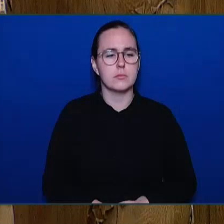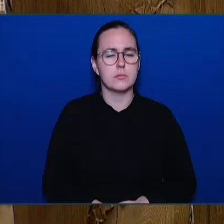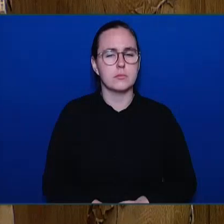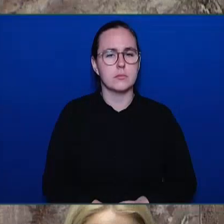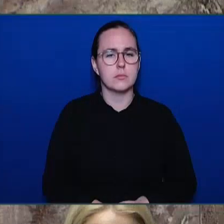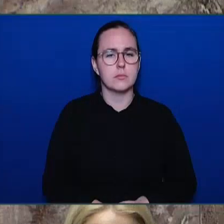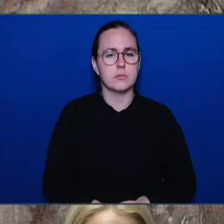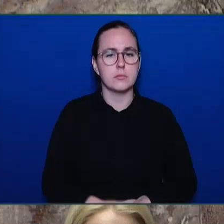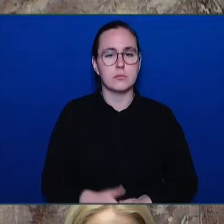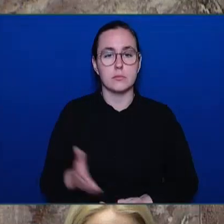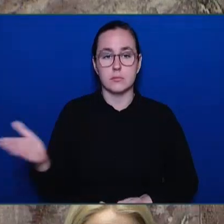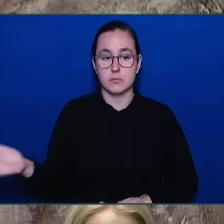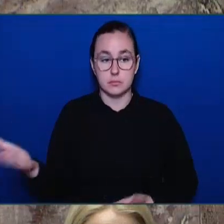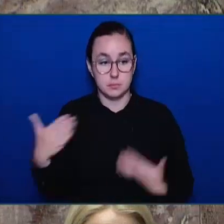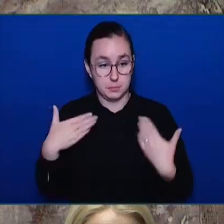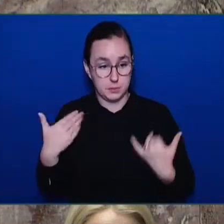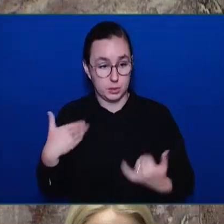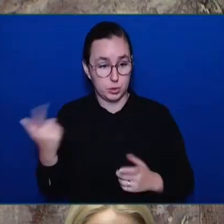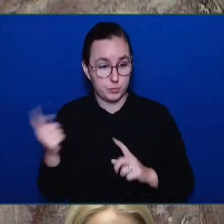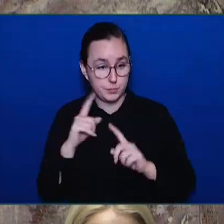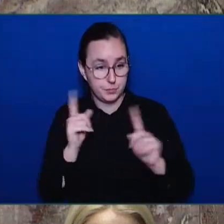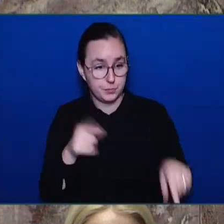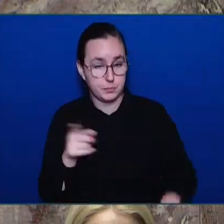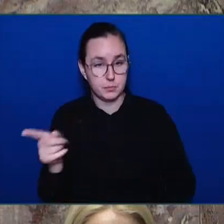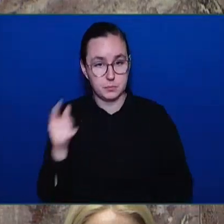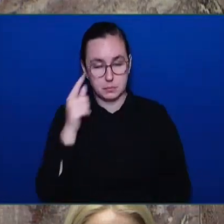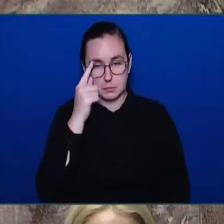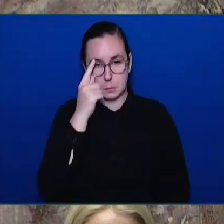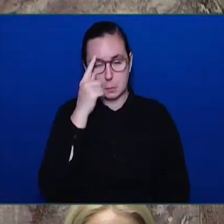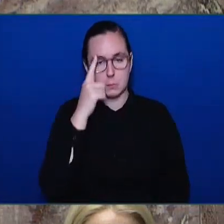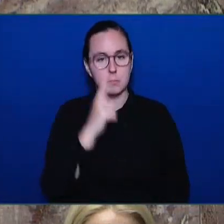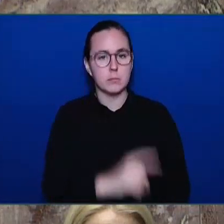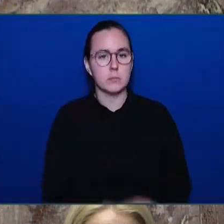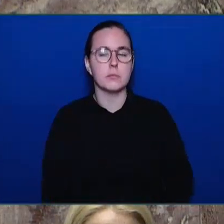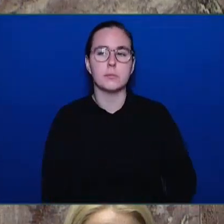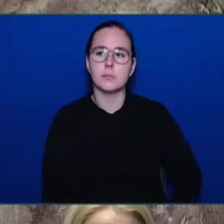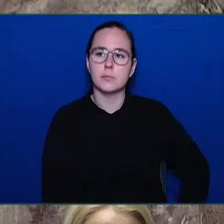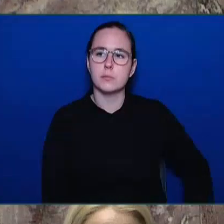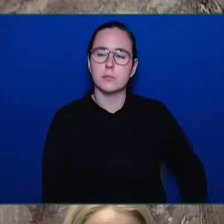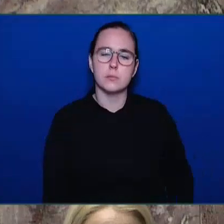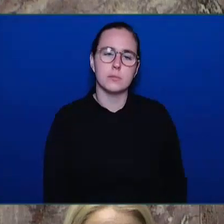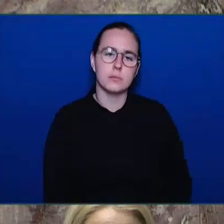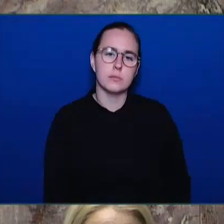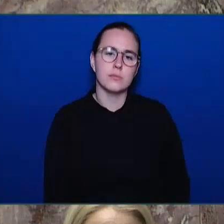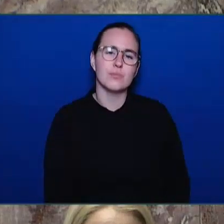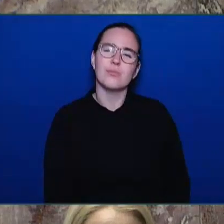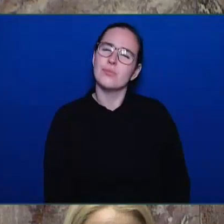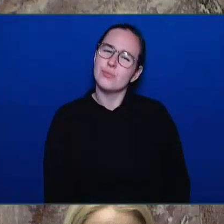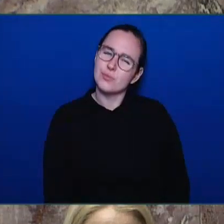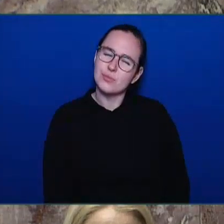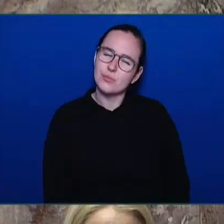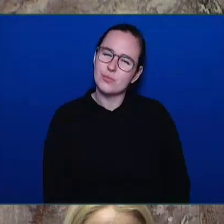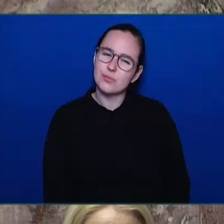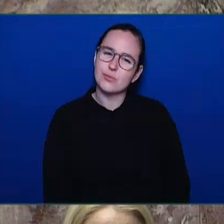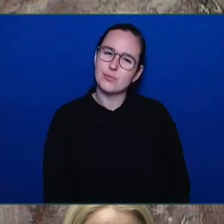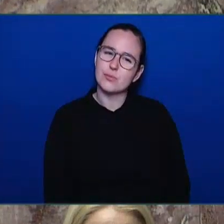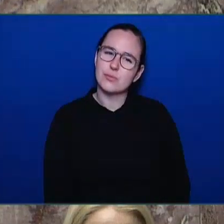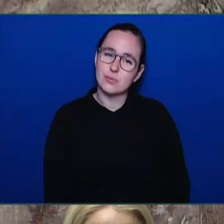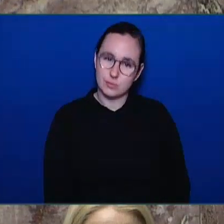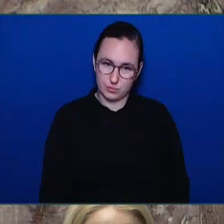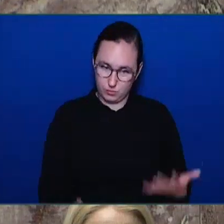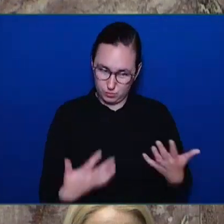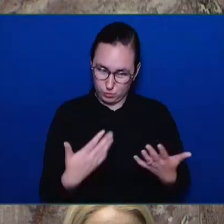Thank you. Thank you, Hon. Speaker. I have to say that we do have a plan, and we've been executing that plan.